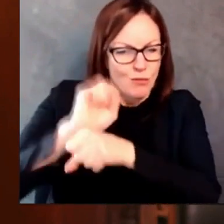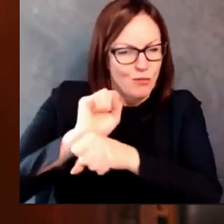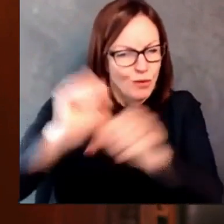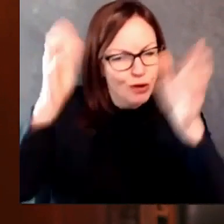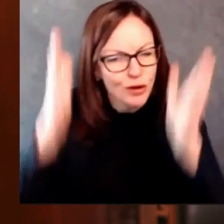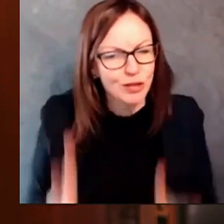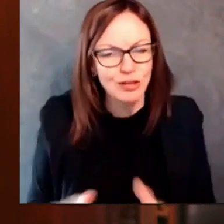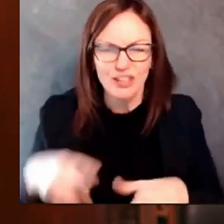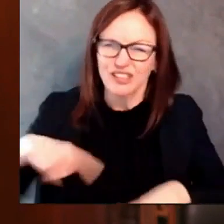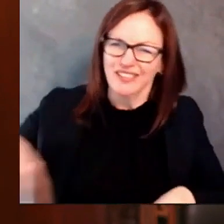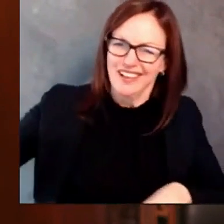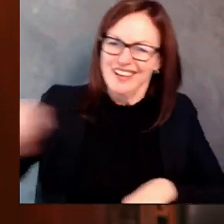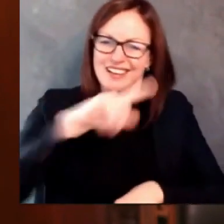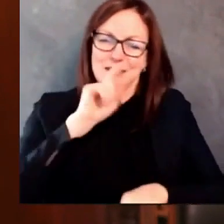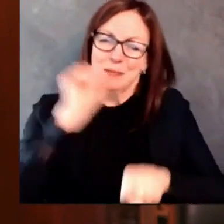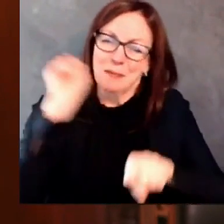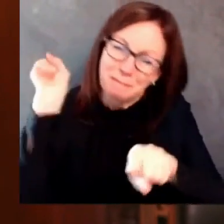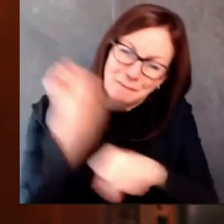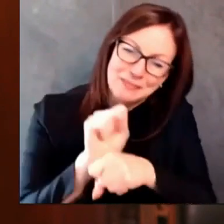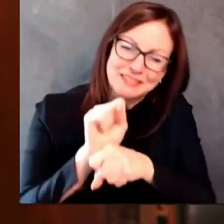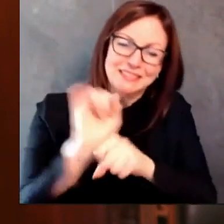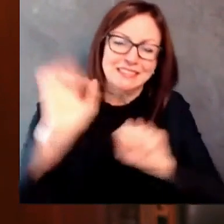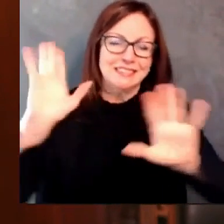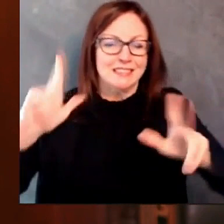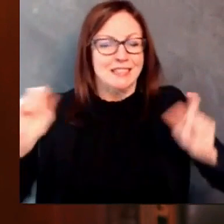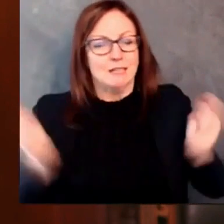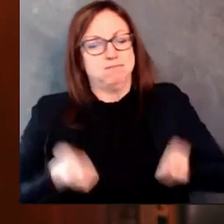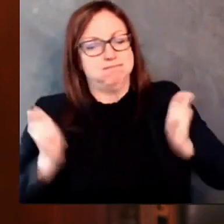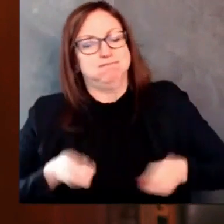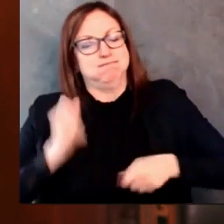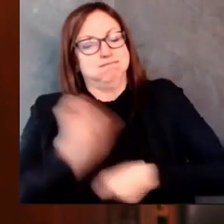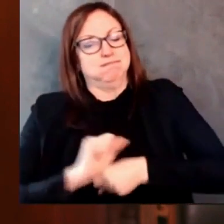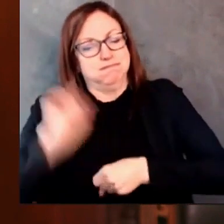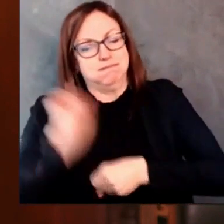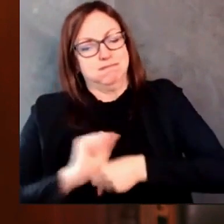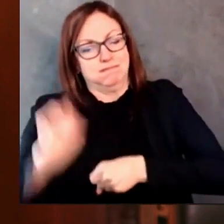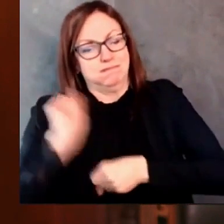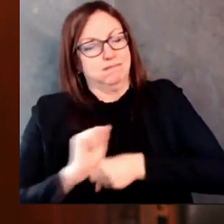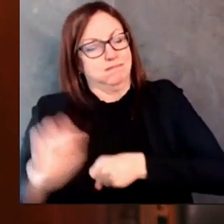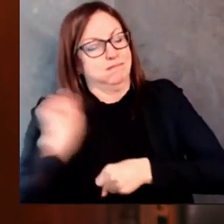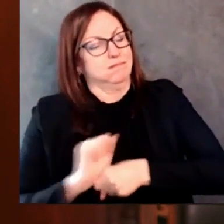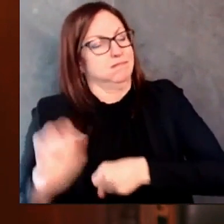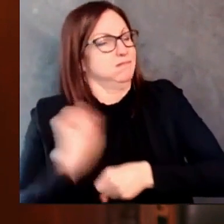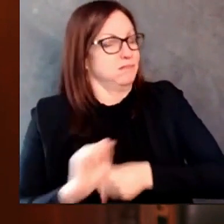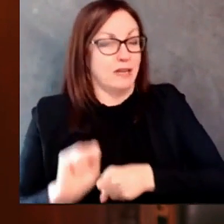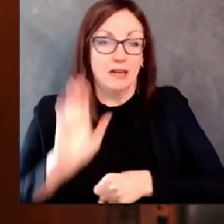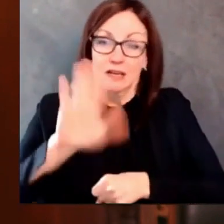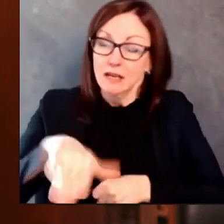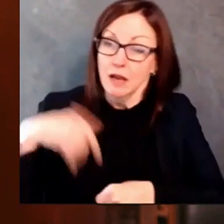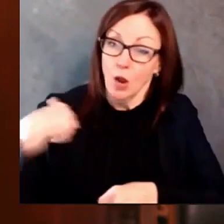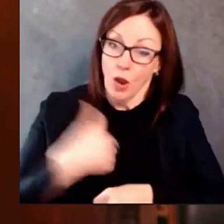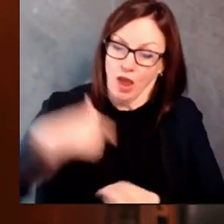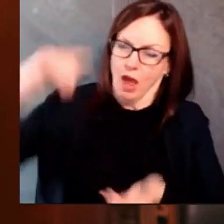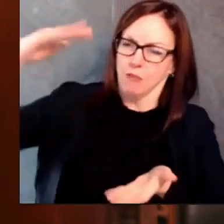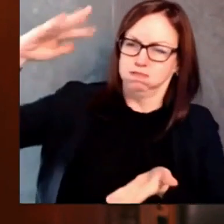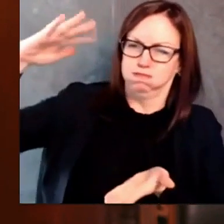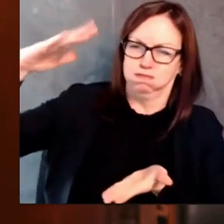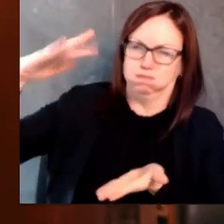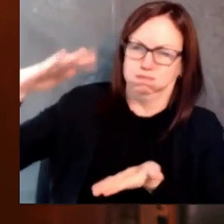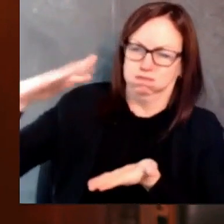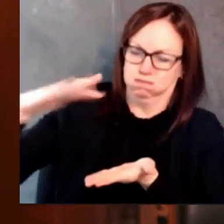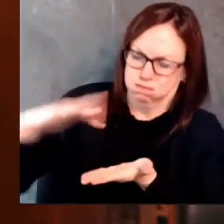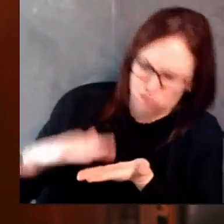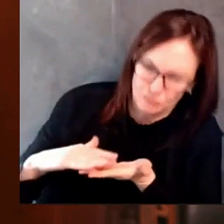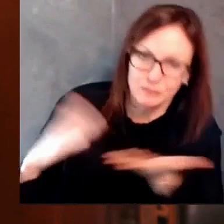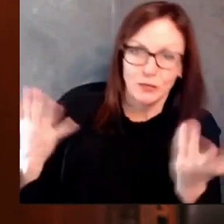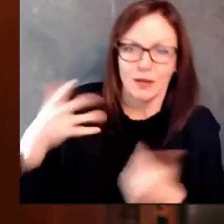working and stay healthy, and FaceTiming family and friends of patients so that they can have the precious moments of